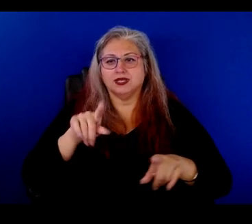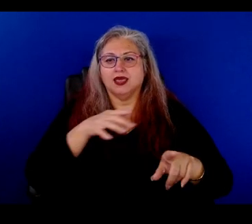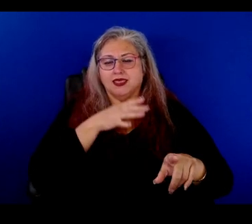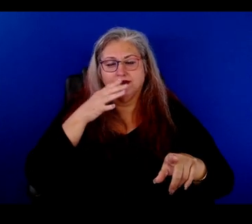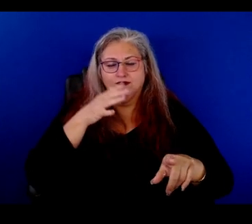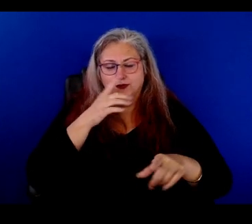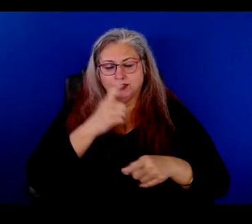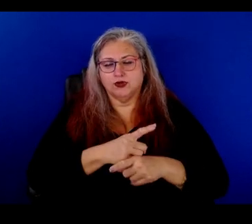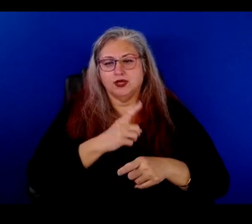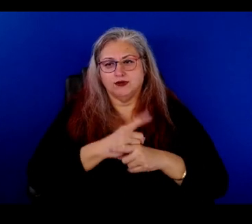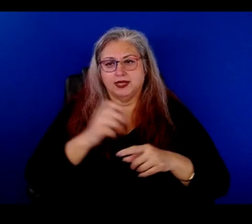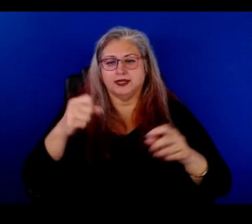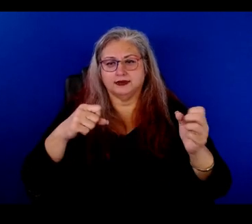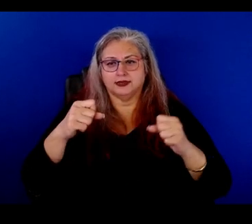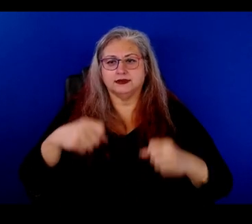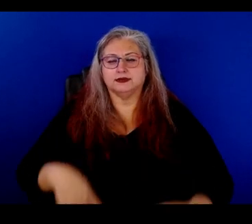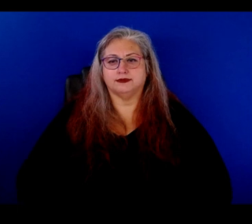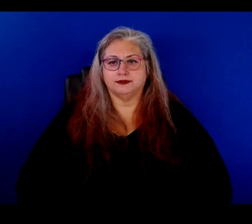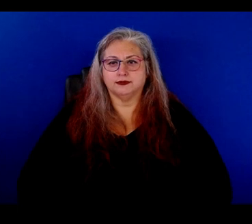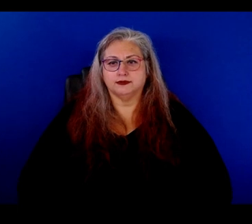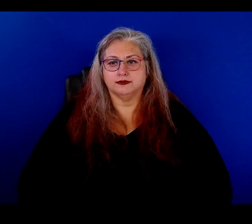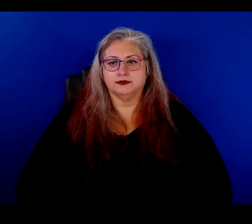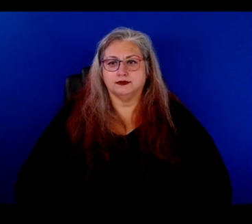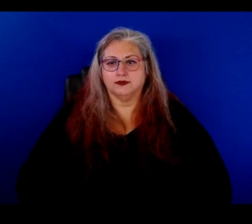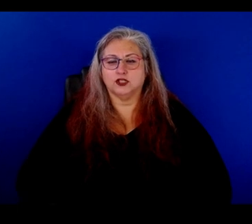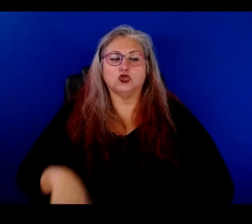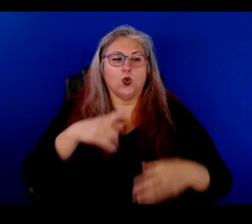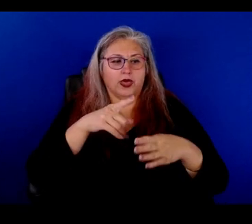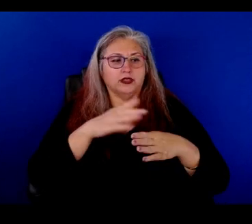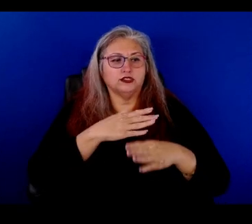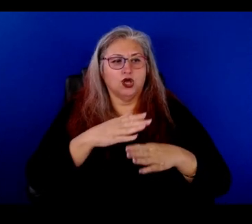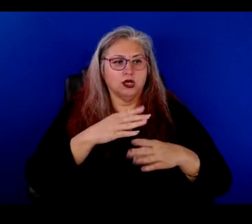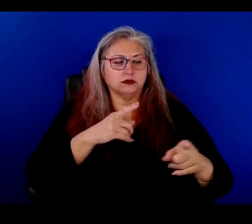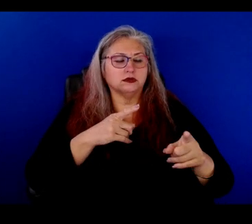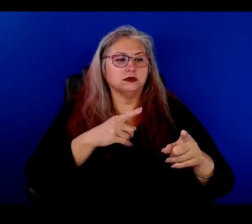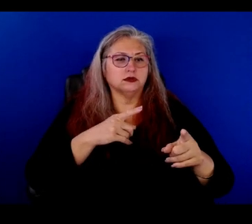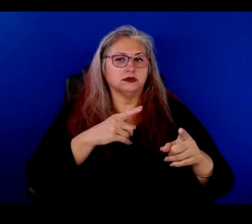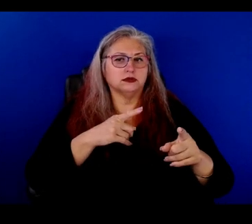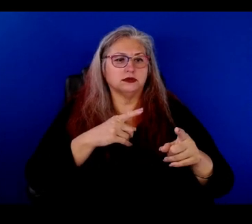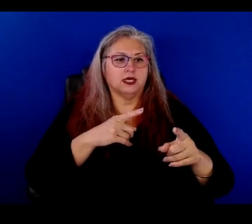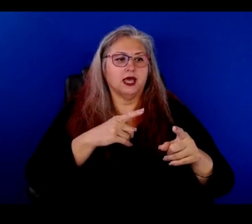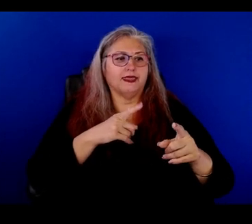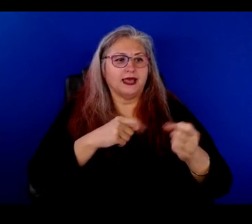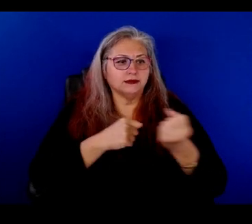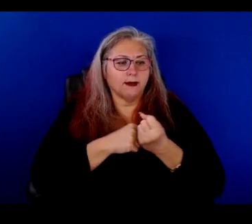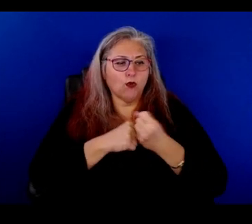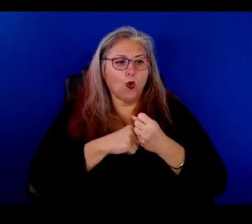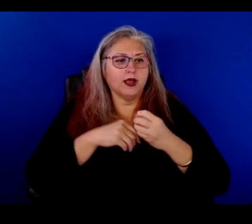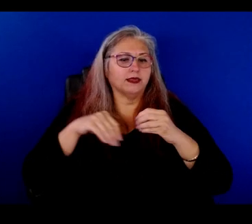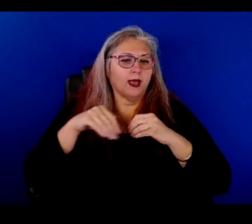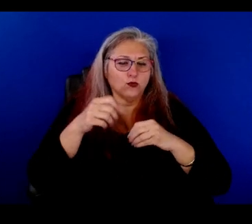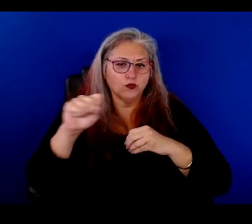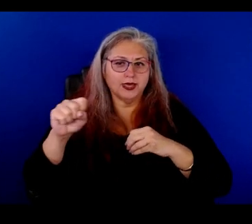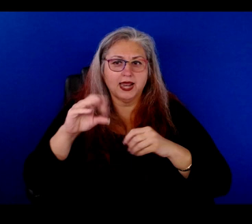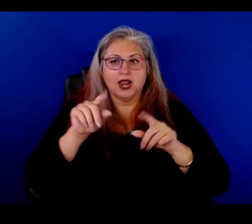movement. Yes. Yeah. So those, those songs both, you know, uh, accompanied the movement and, and now also